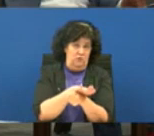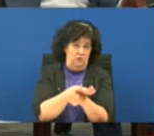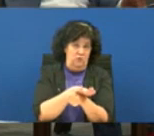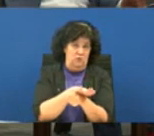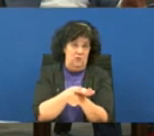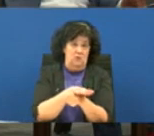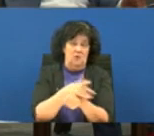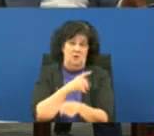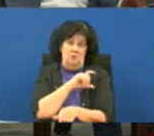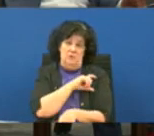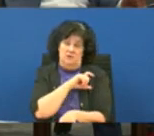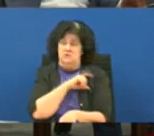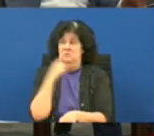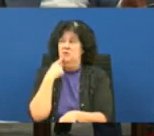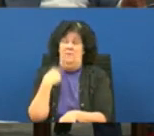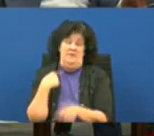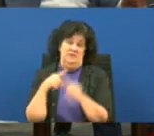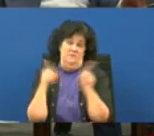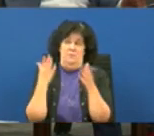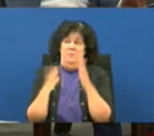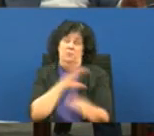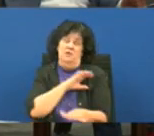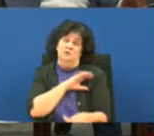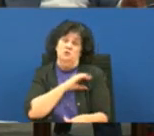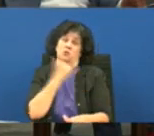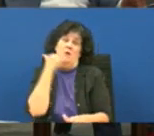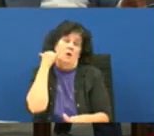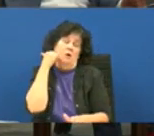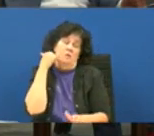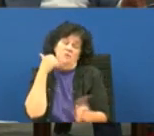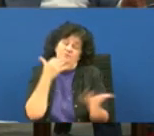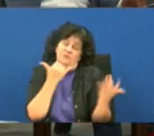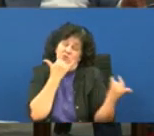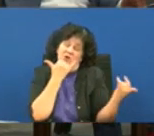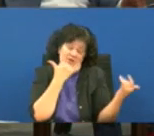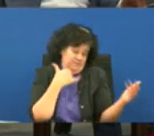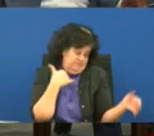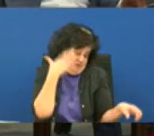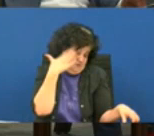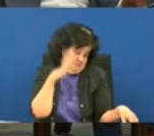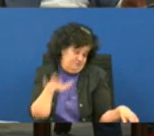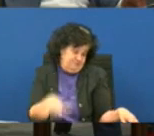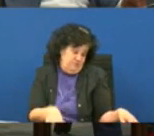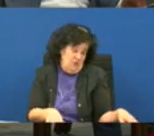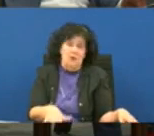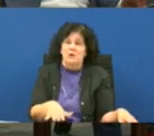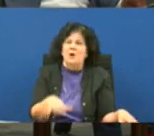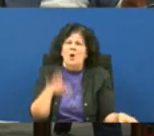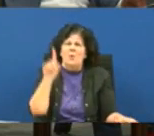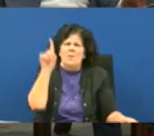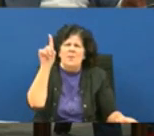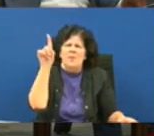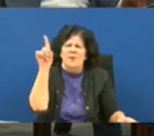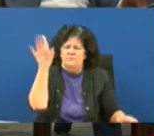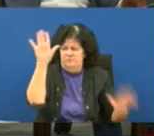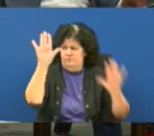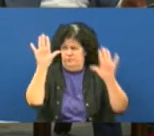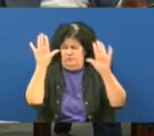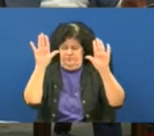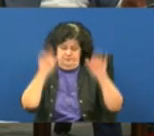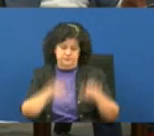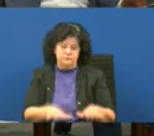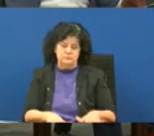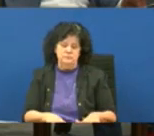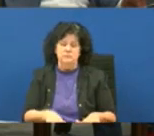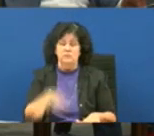enforcement and told me the complete opposite they may be wrong i believe so that piece of it um yeah so let me wait let me let me tell you one